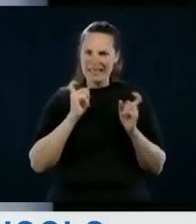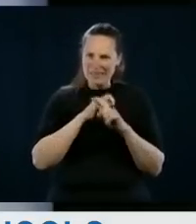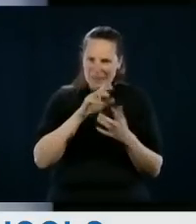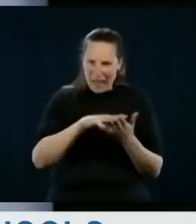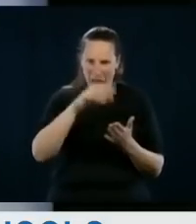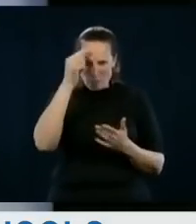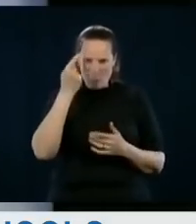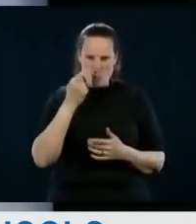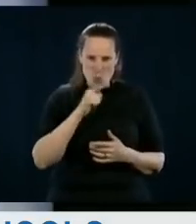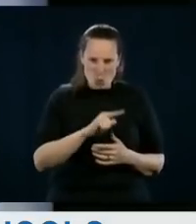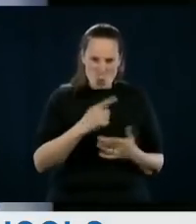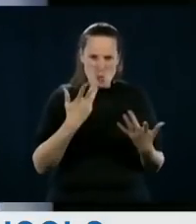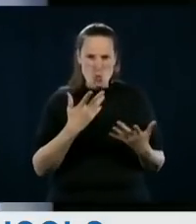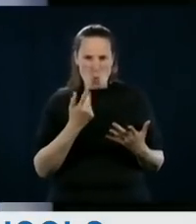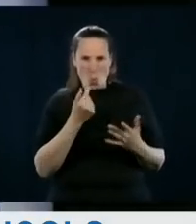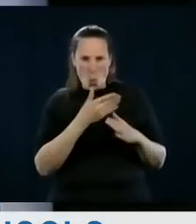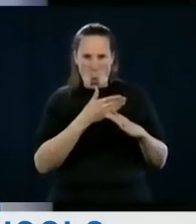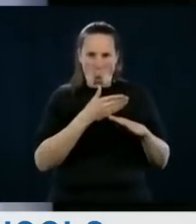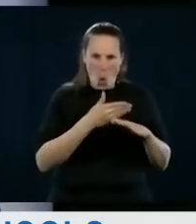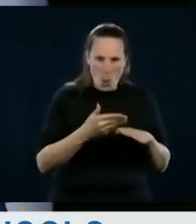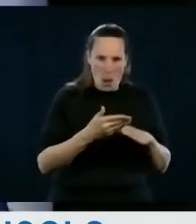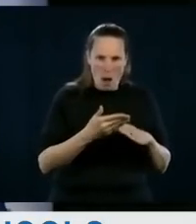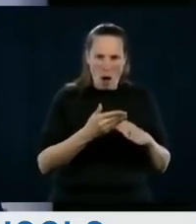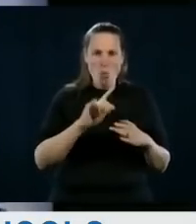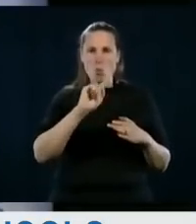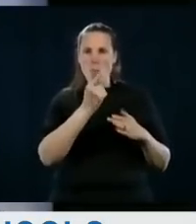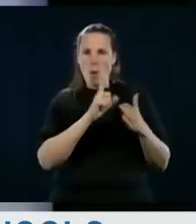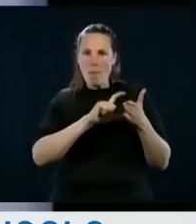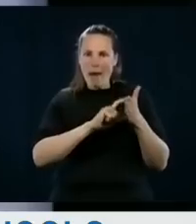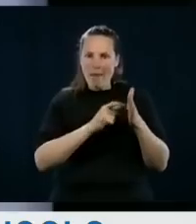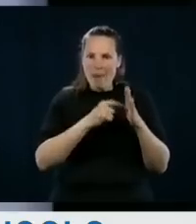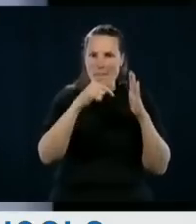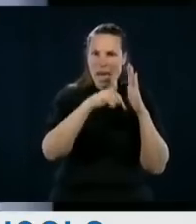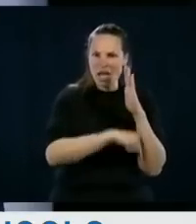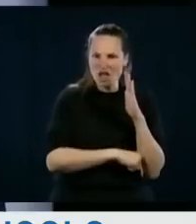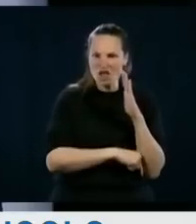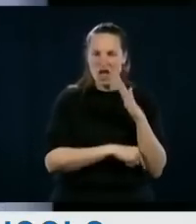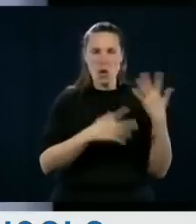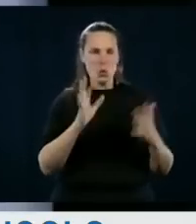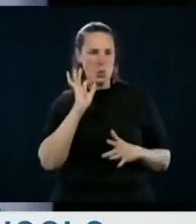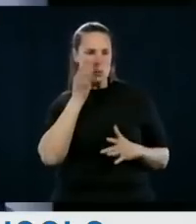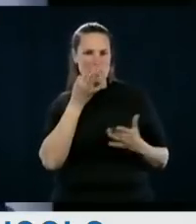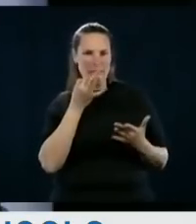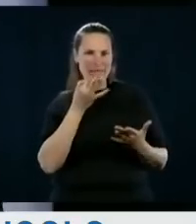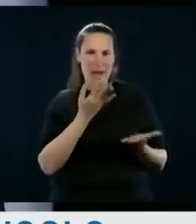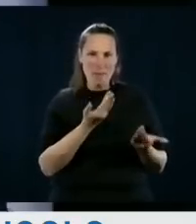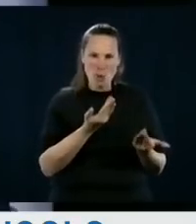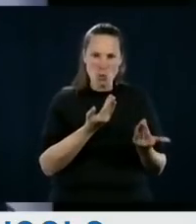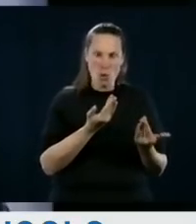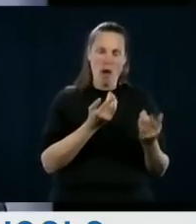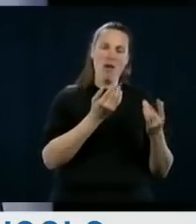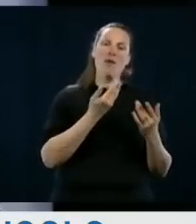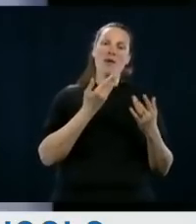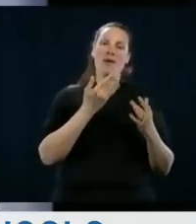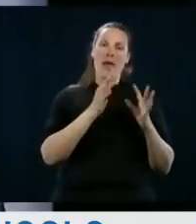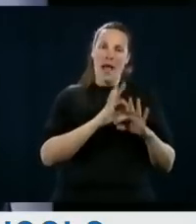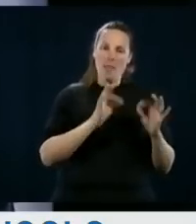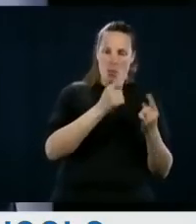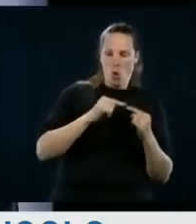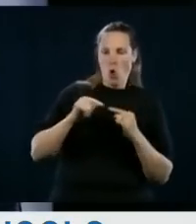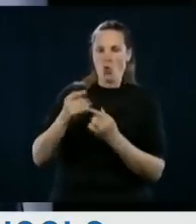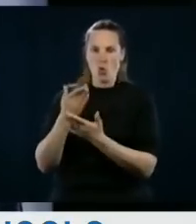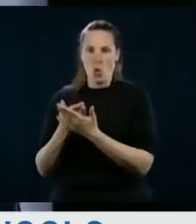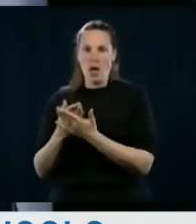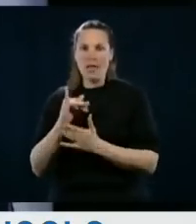have difficulties learning and who perhaps were close to failing or who have specific needs do